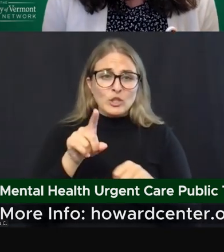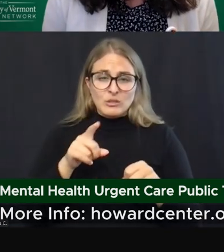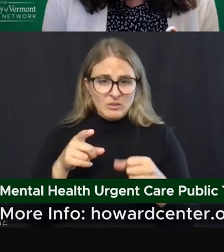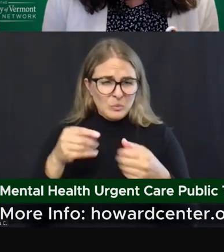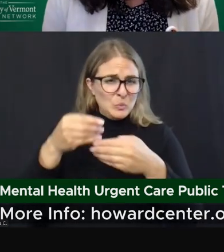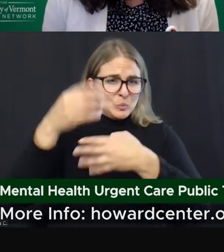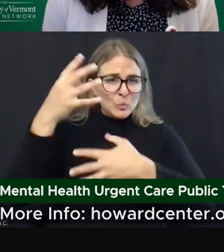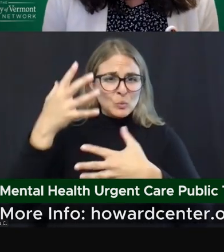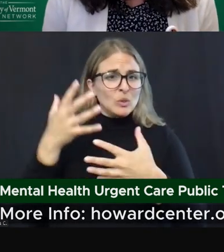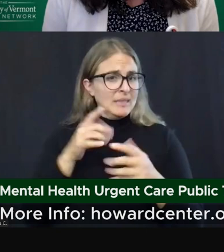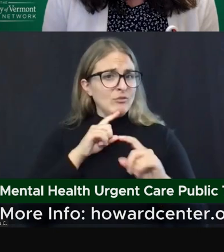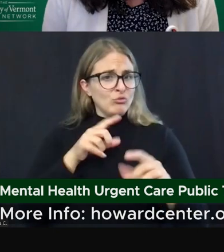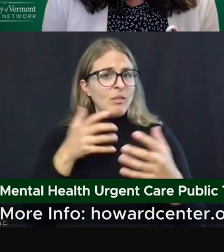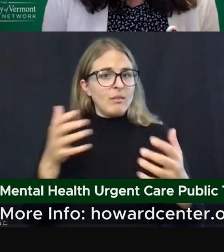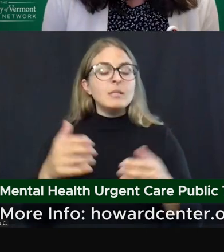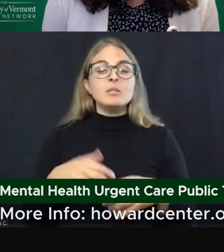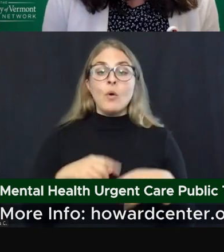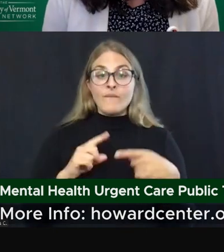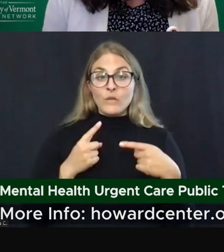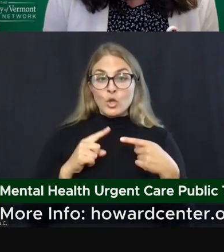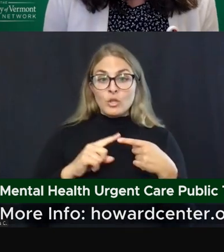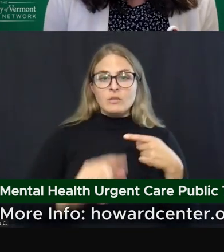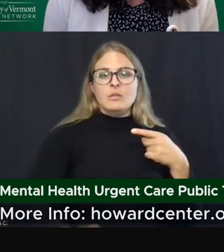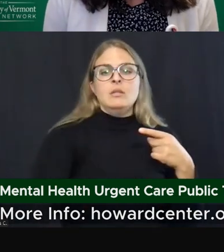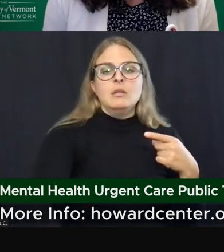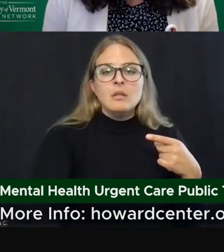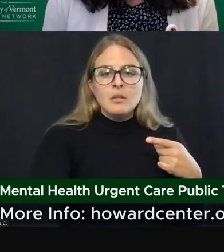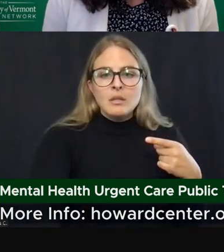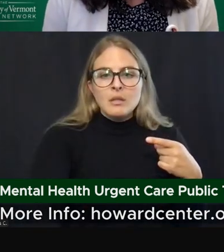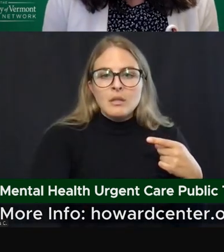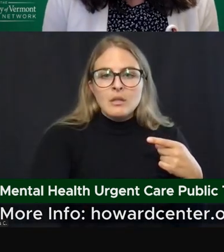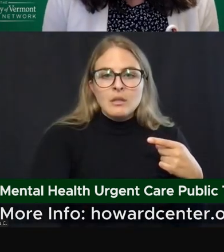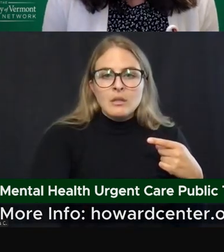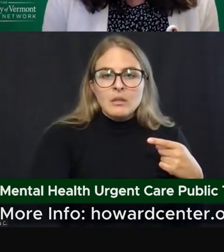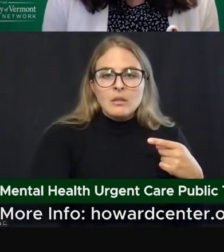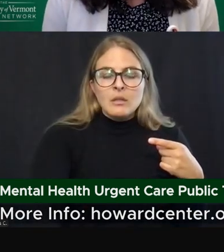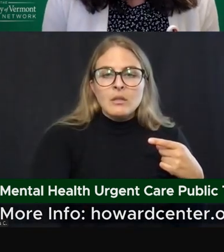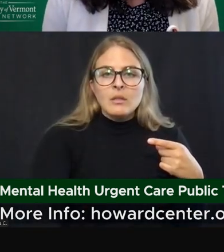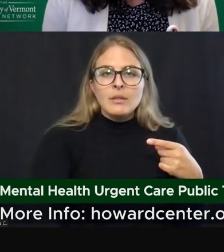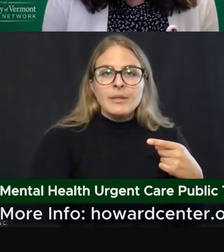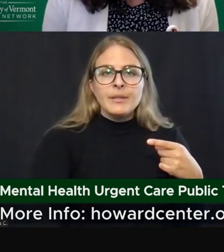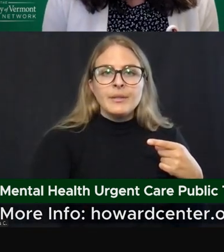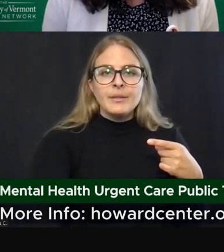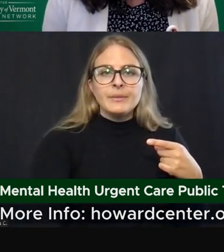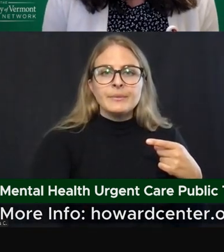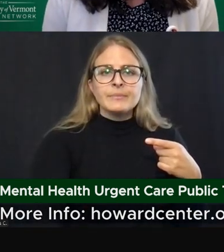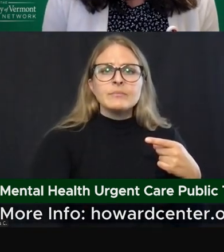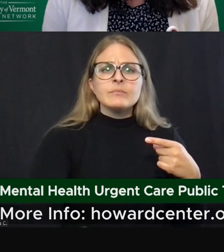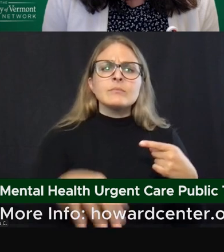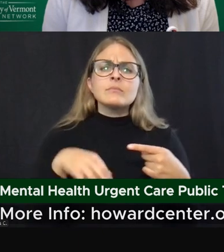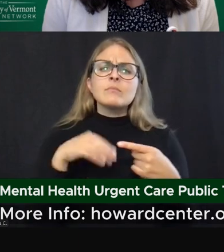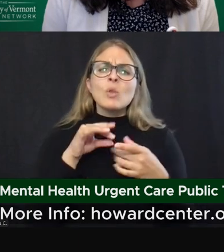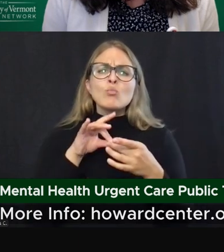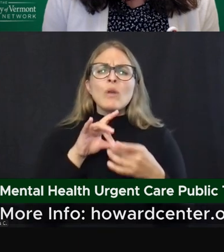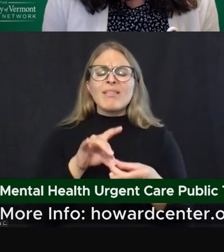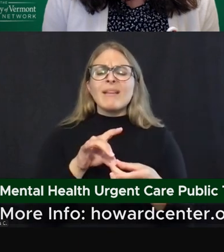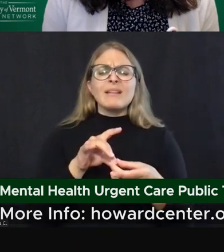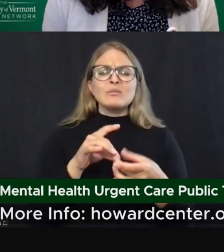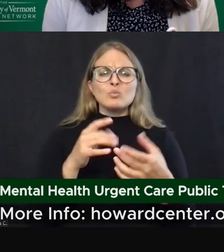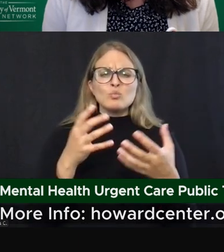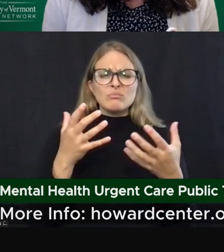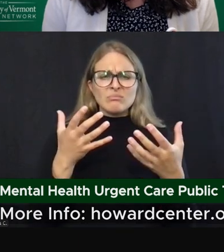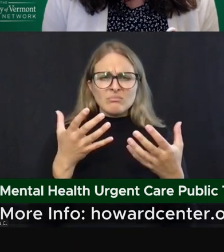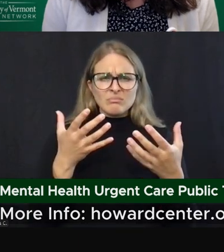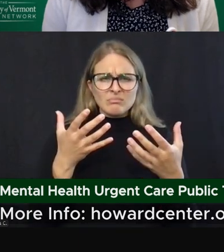the first question, and I think this can go to you, Charlotte, is regarding what happens